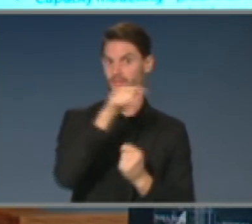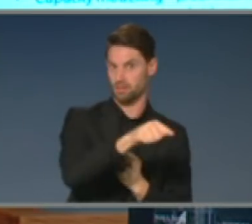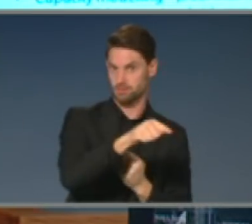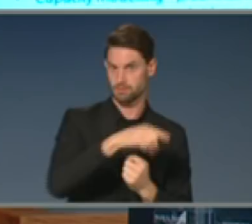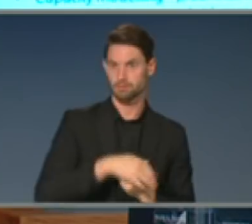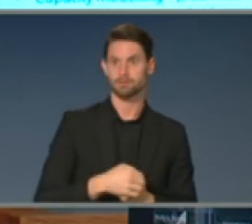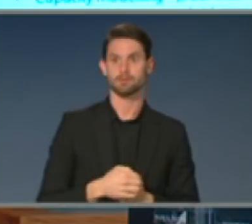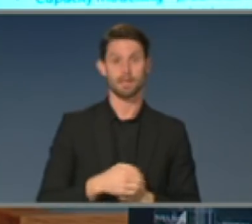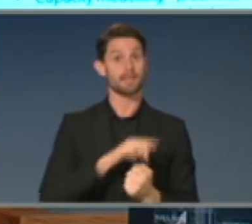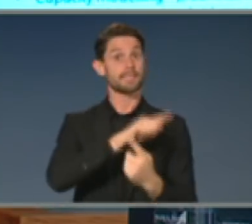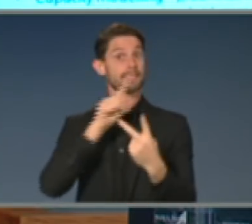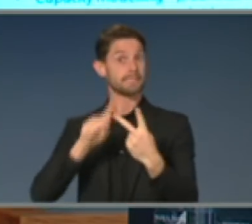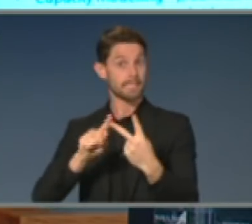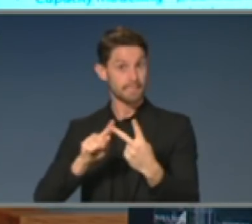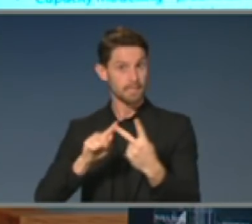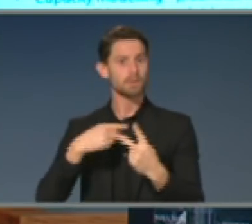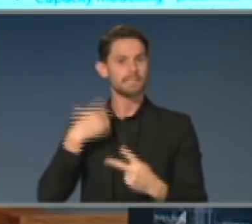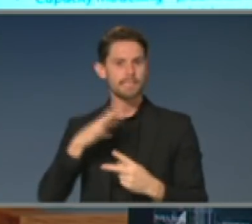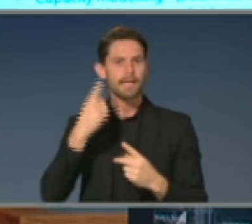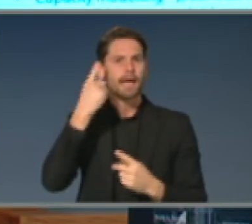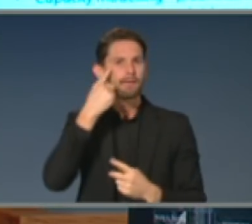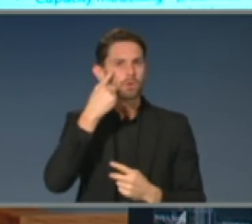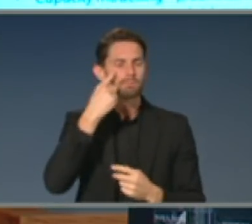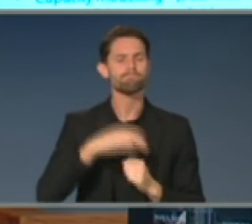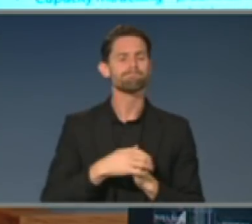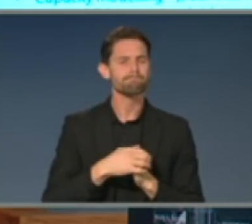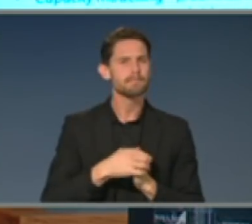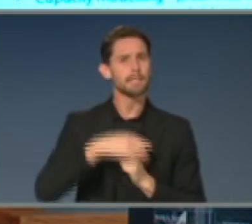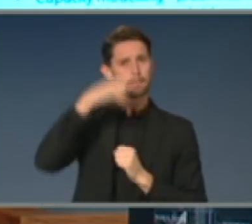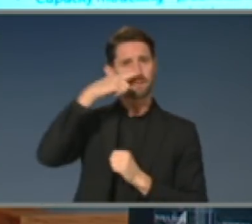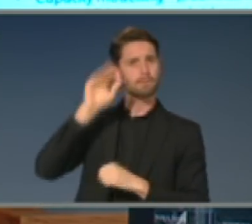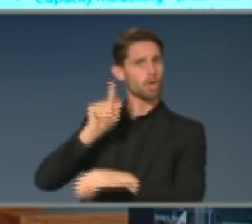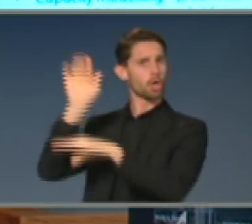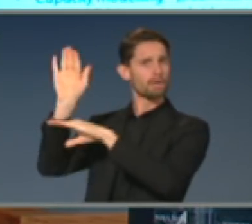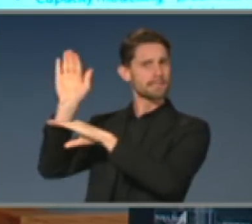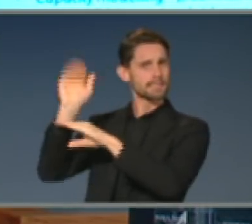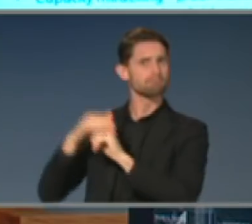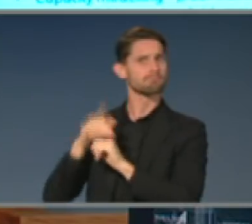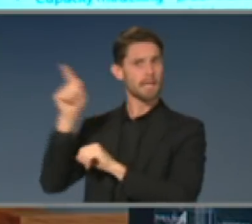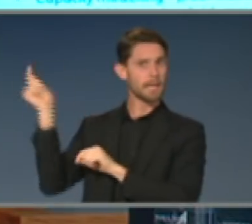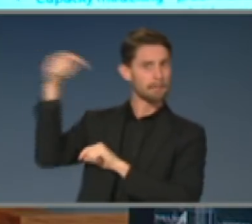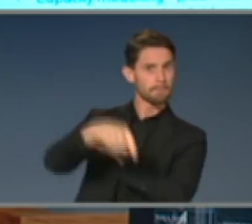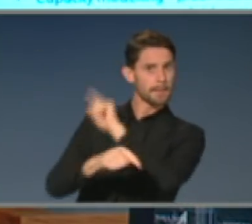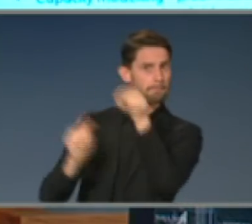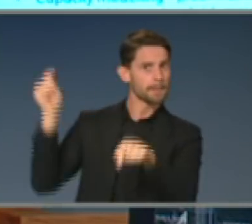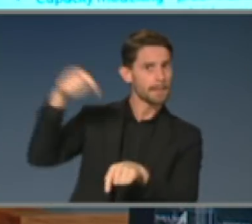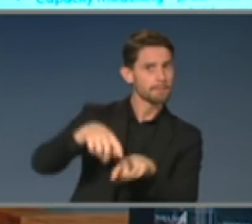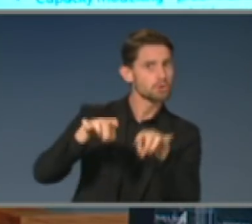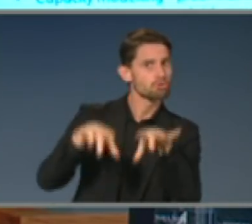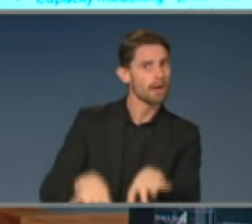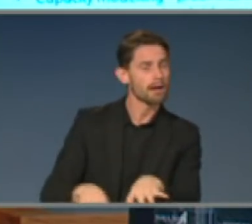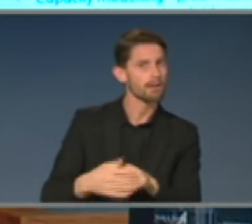looking at the risk of people travelling to Australia from other countries based on that early China